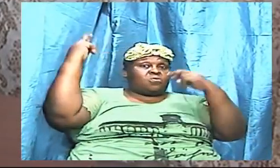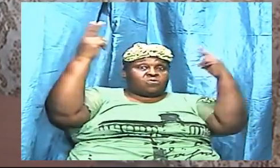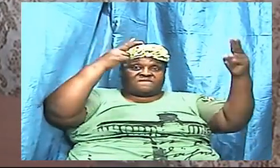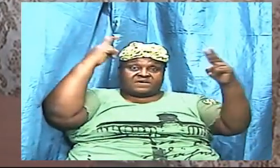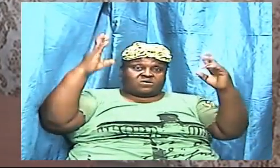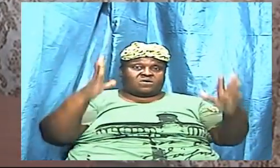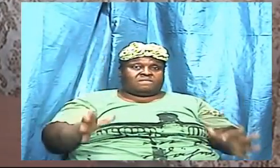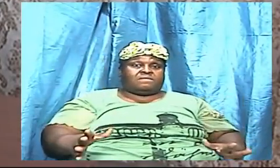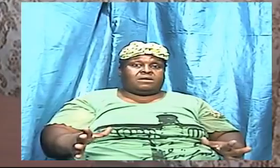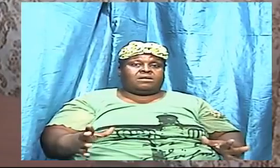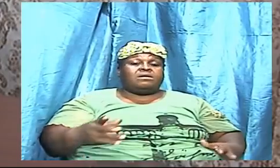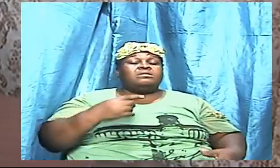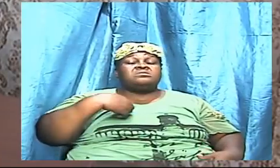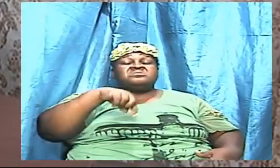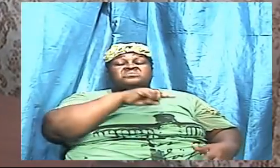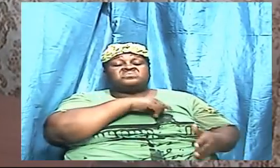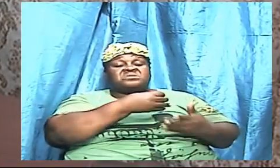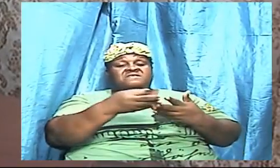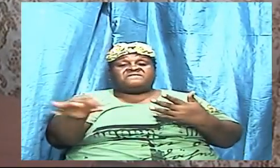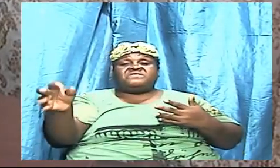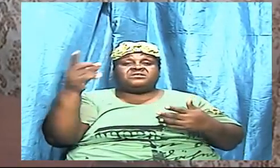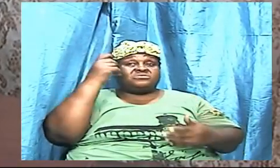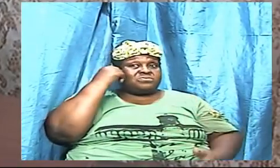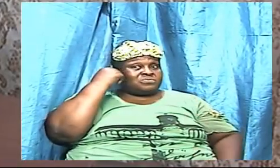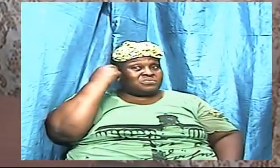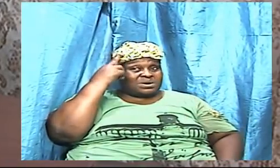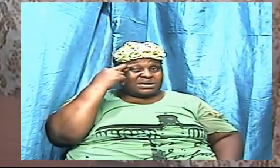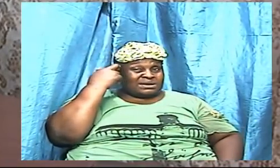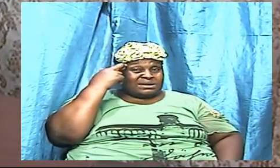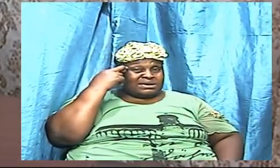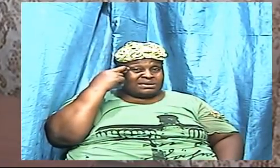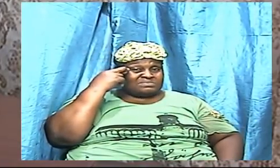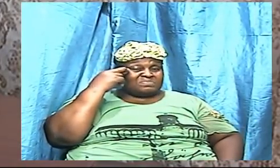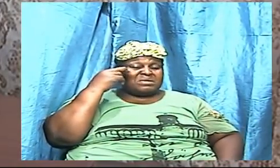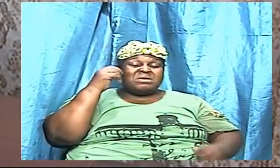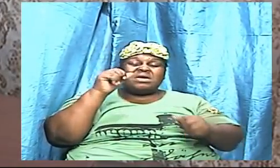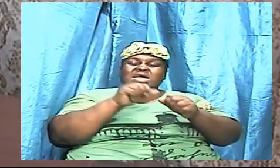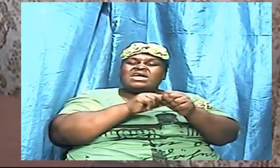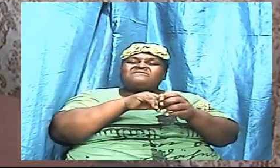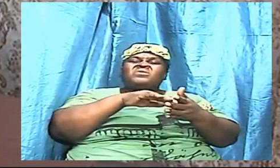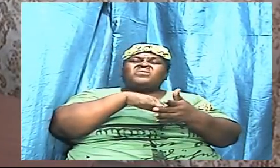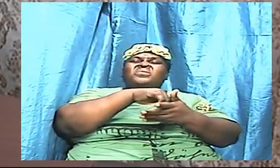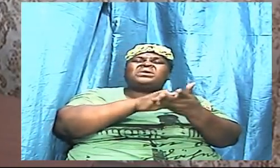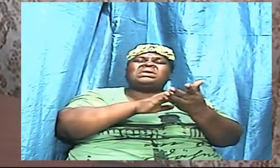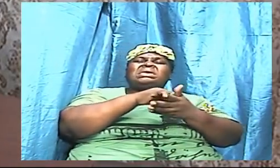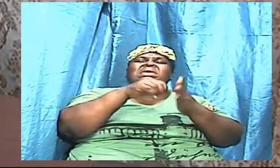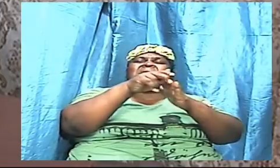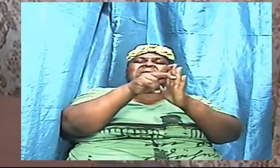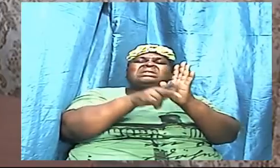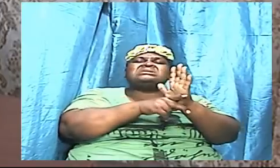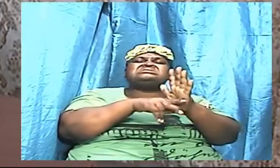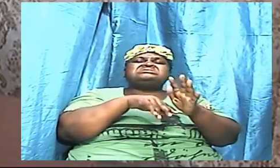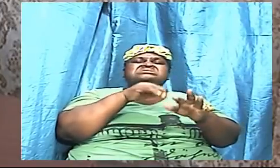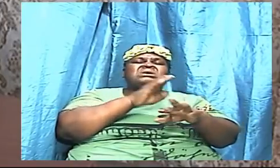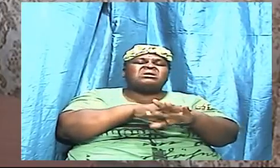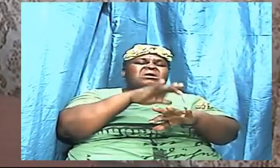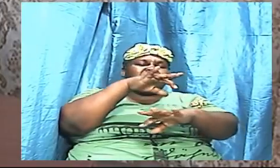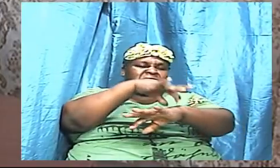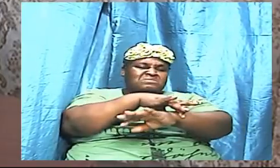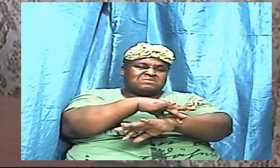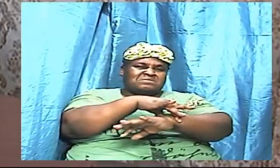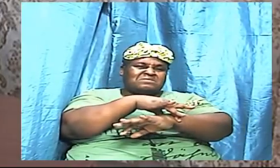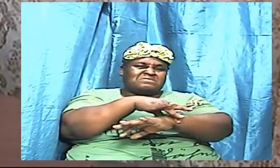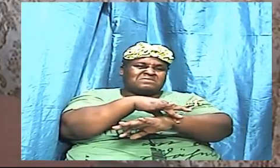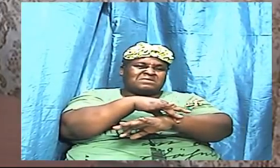fail to recognize that for every weakness that is on the face of this earth